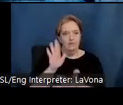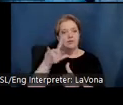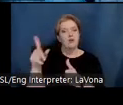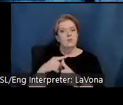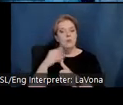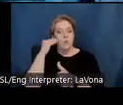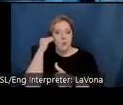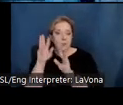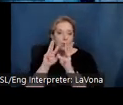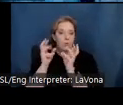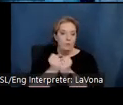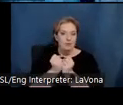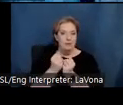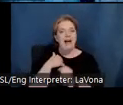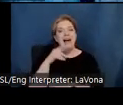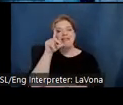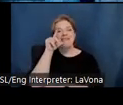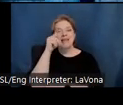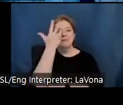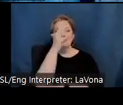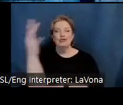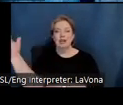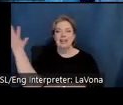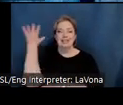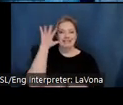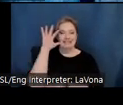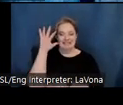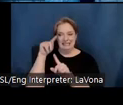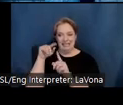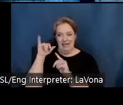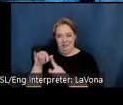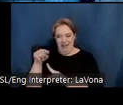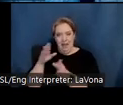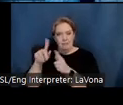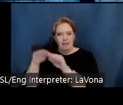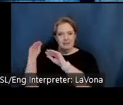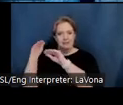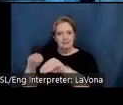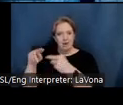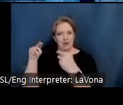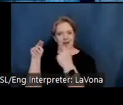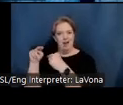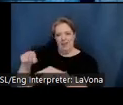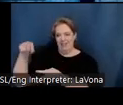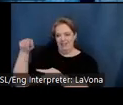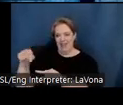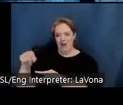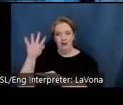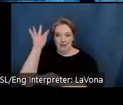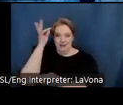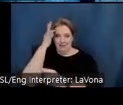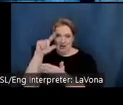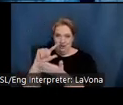surrounded by a lemon grove, stood in the path of what would become an interstate highway. Because federal law